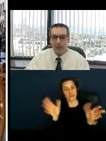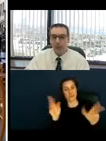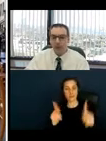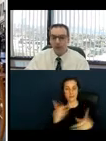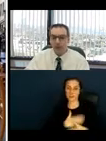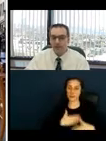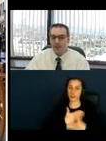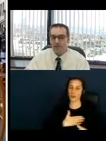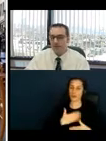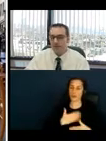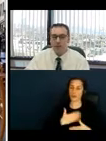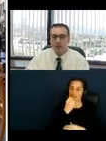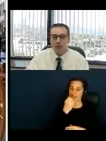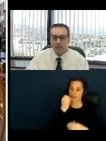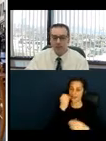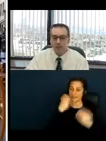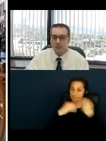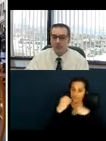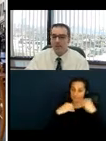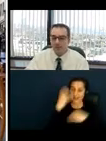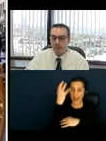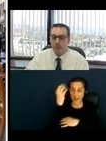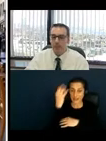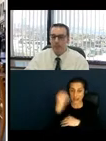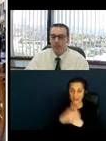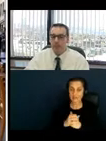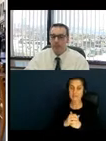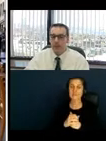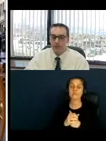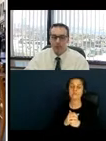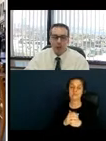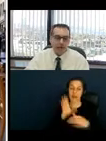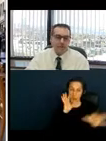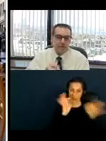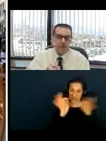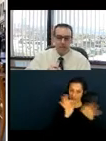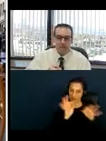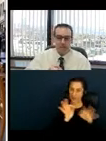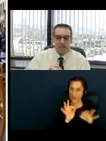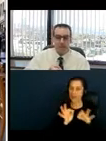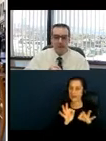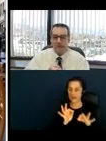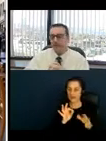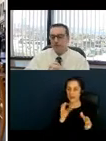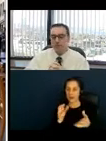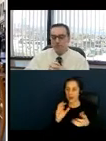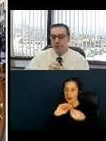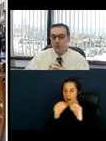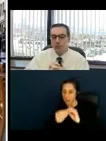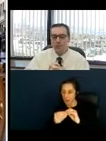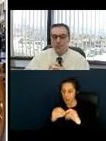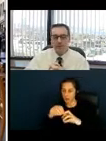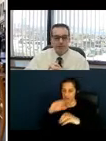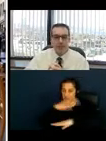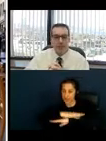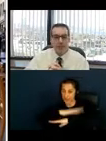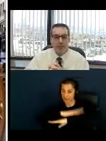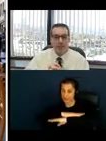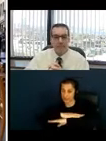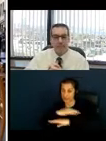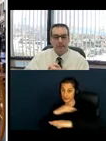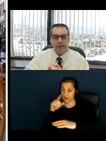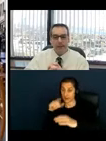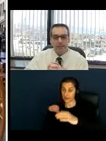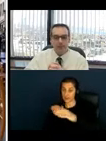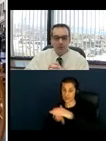I will discuss the technical obligations for the number of required accessible tables and their distribution requirements on the next slide.